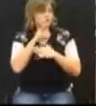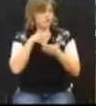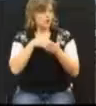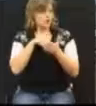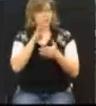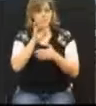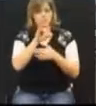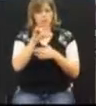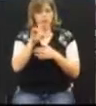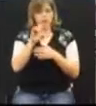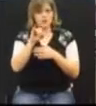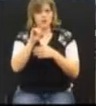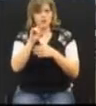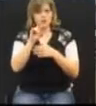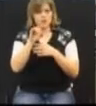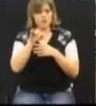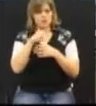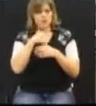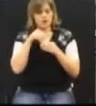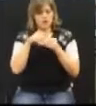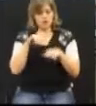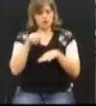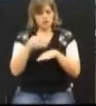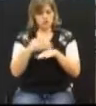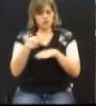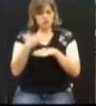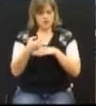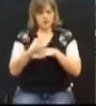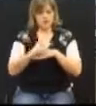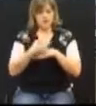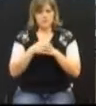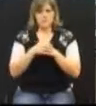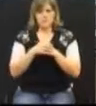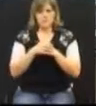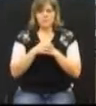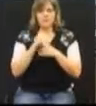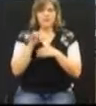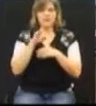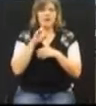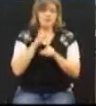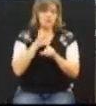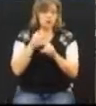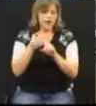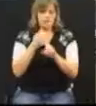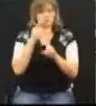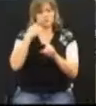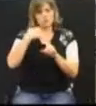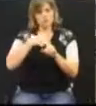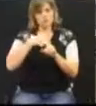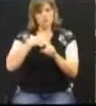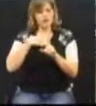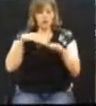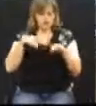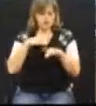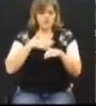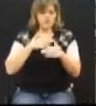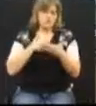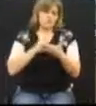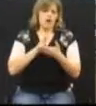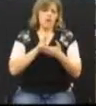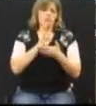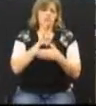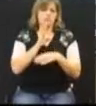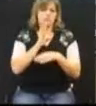for Tom Castamines' mother. I lost the job the next day. This is harassment for me, exercising my right to